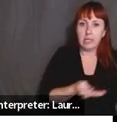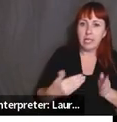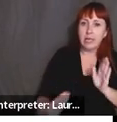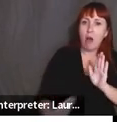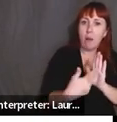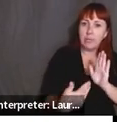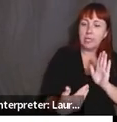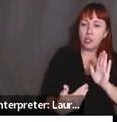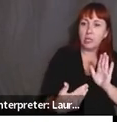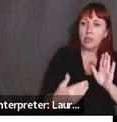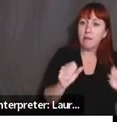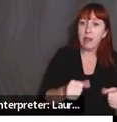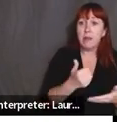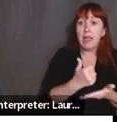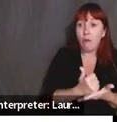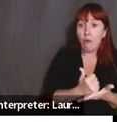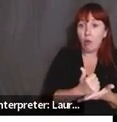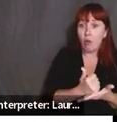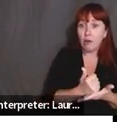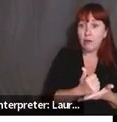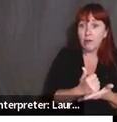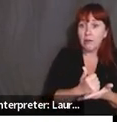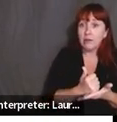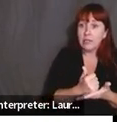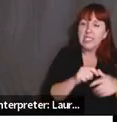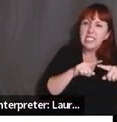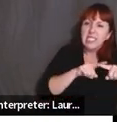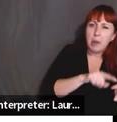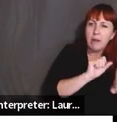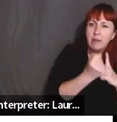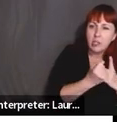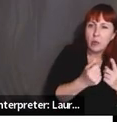helpful, uh, pulling one versus the other, depending upon the situation.